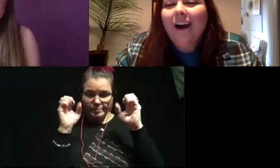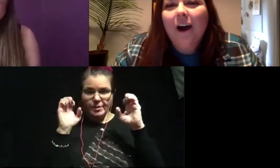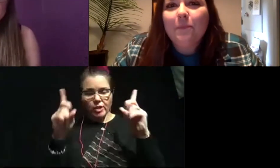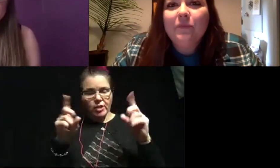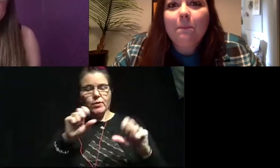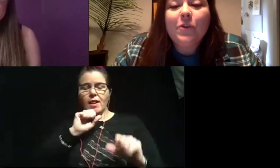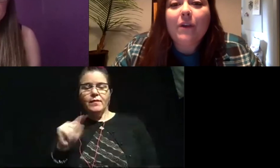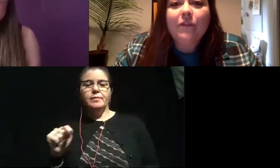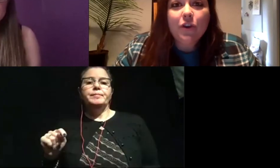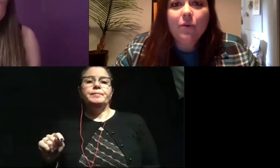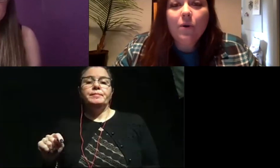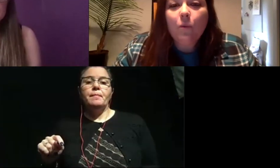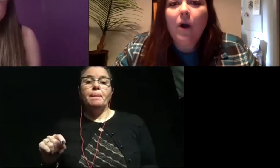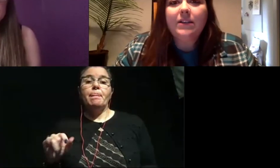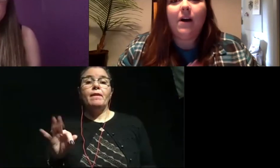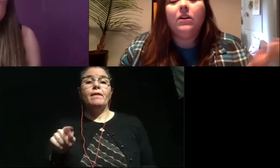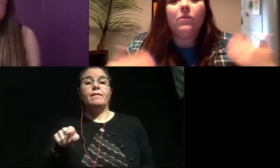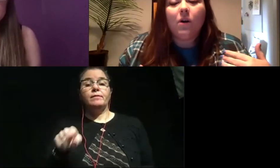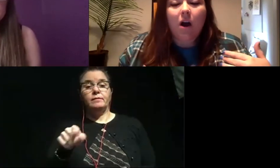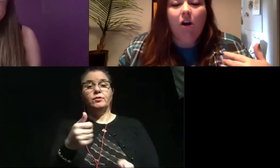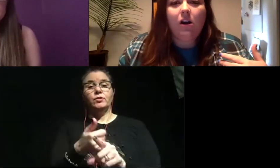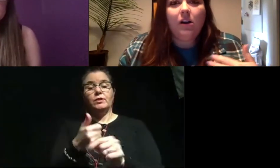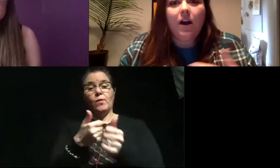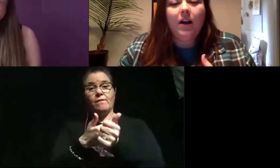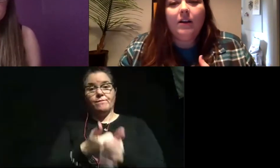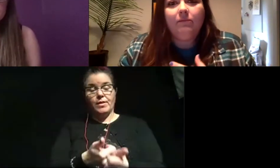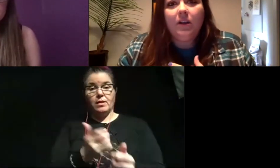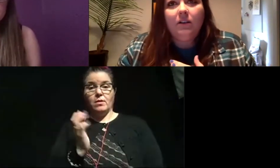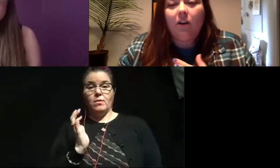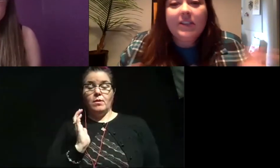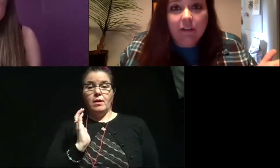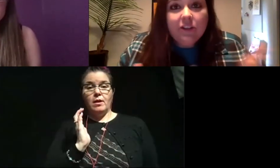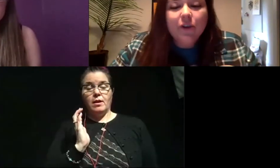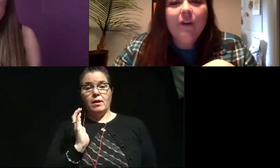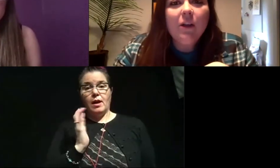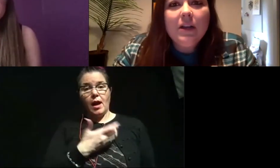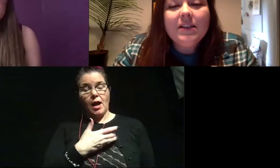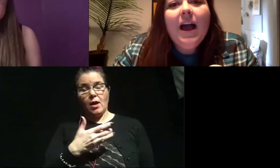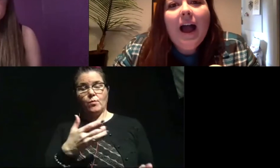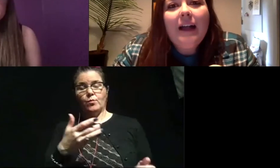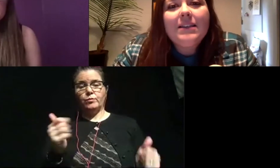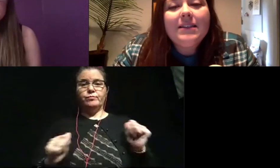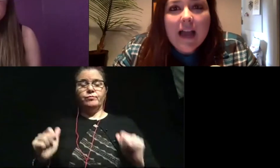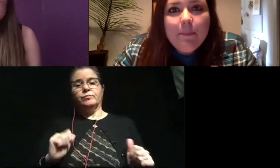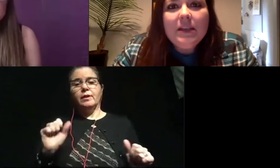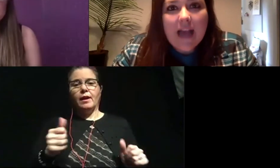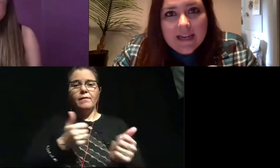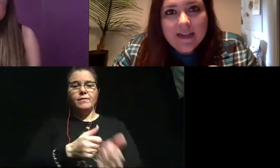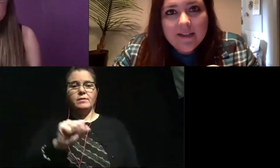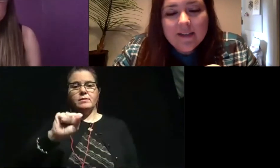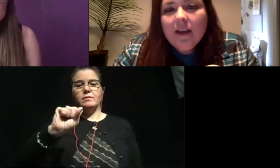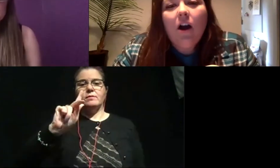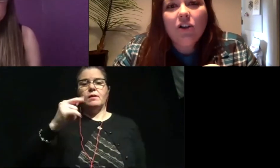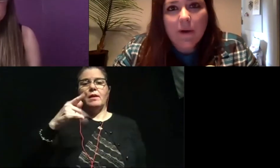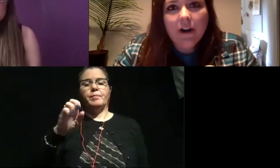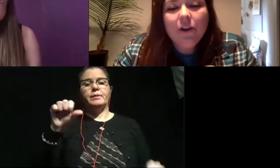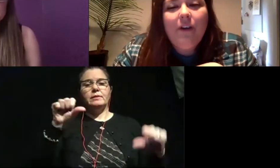it. Um, so if you want to follow our, uh, our series, can follow us at Skype scientists